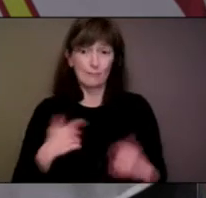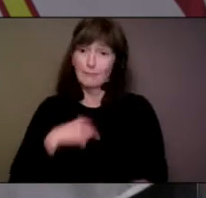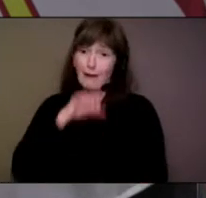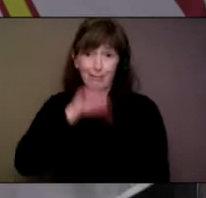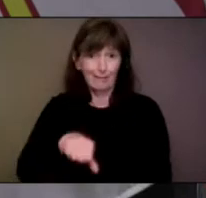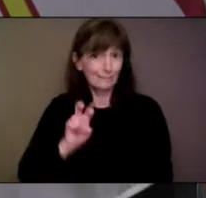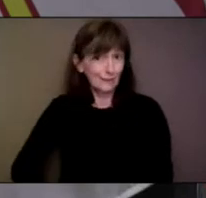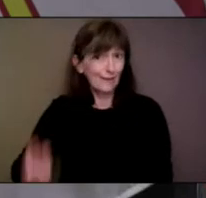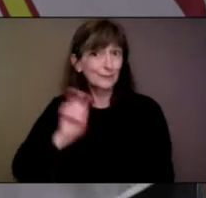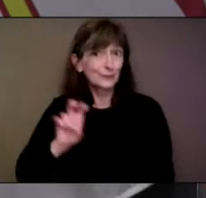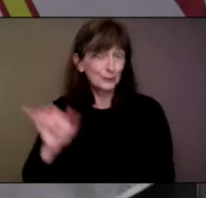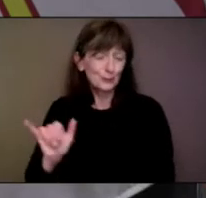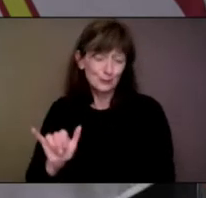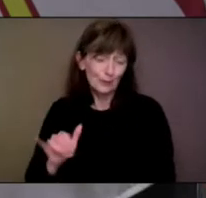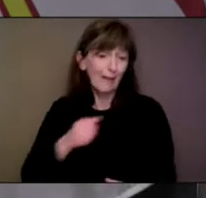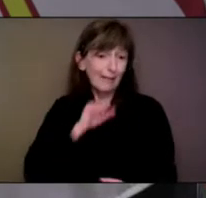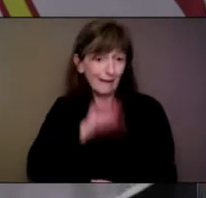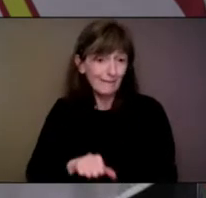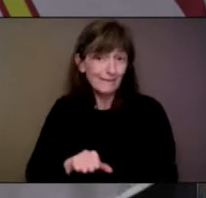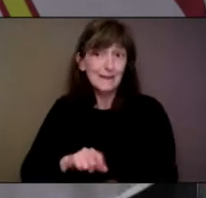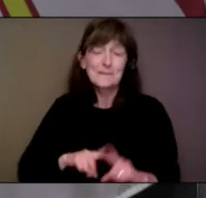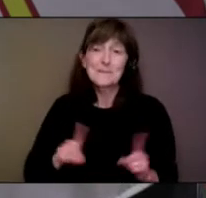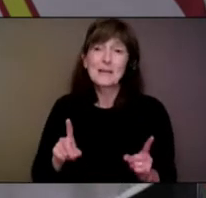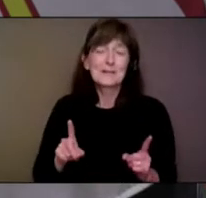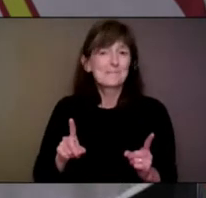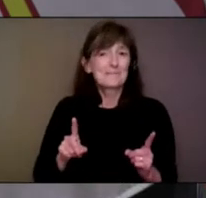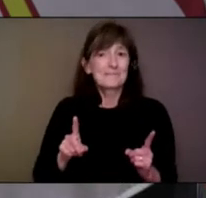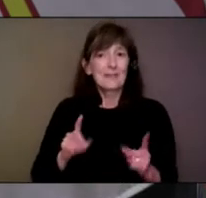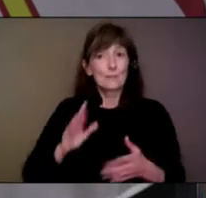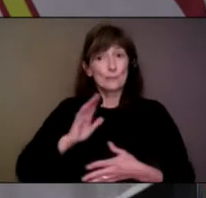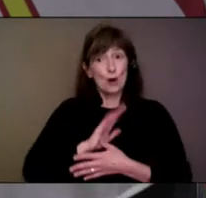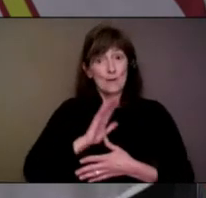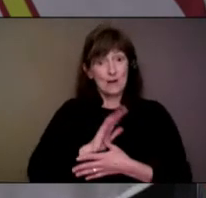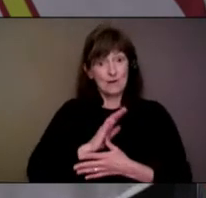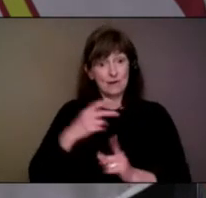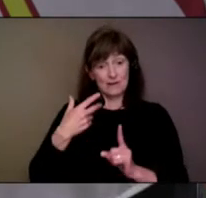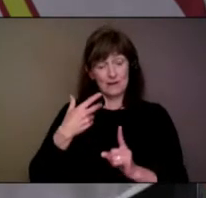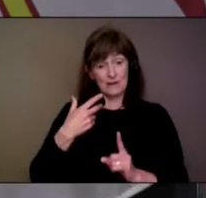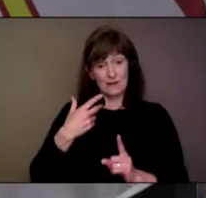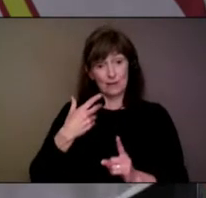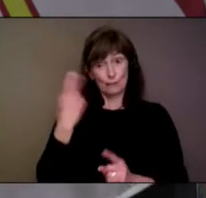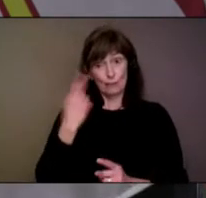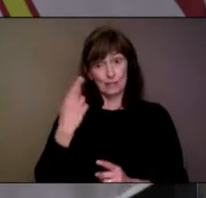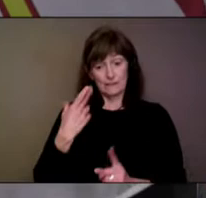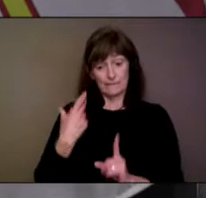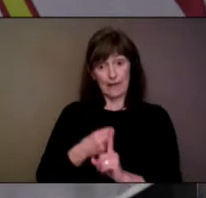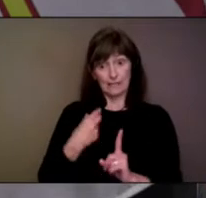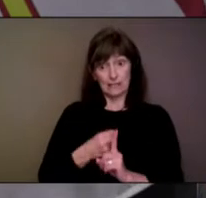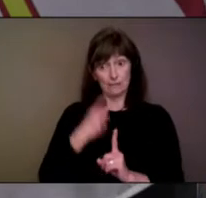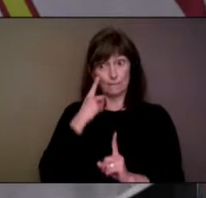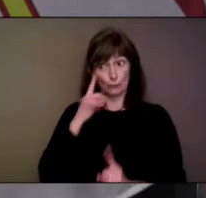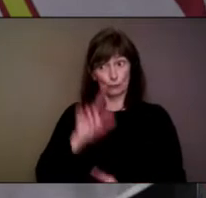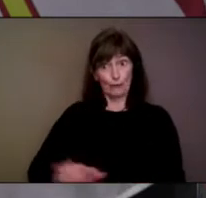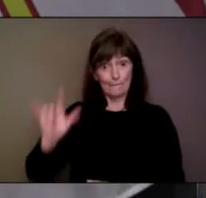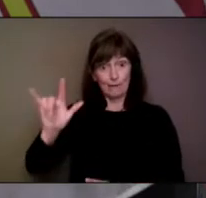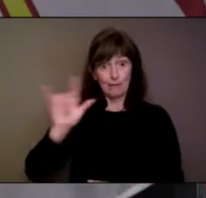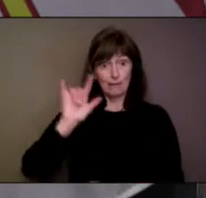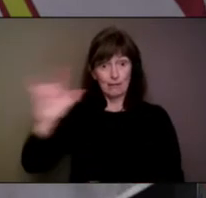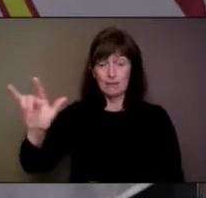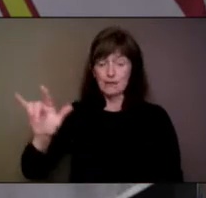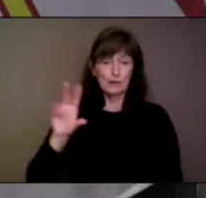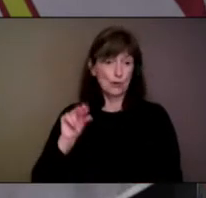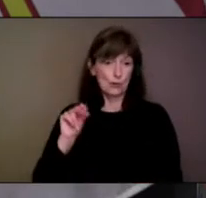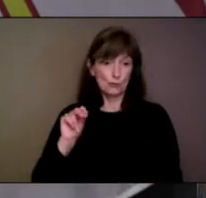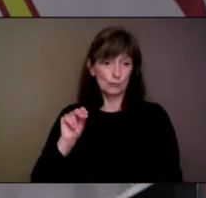next person, but, you know, that is not the primary reason for our vaccination program, and we have to remember that. We are